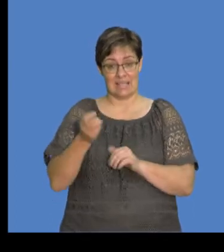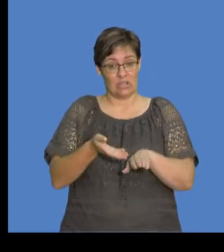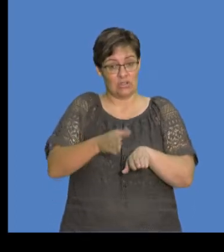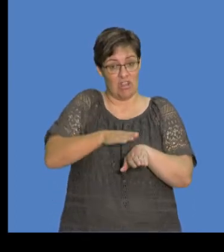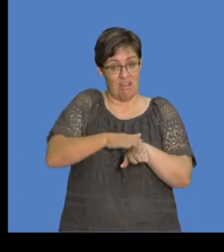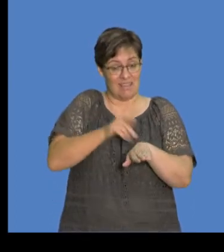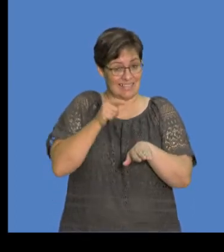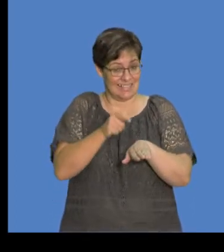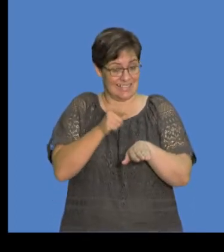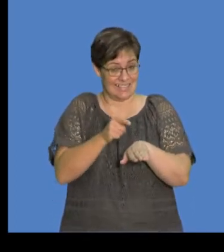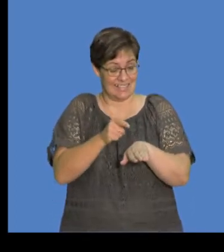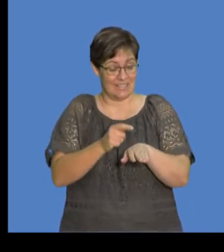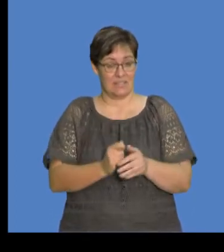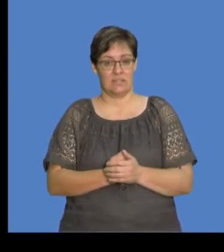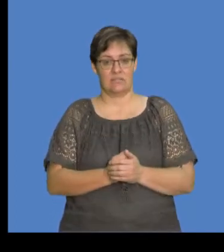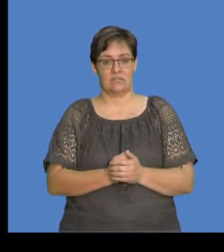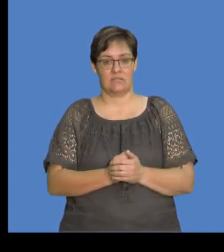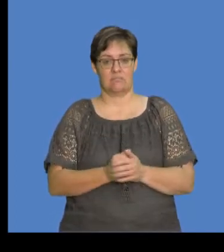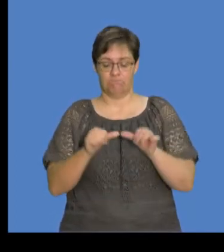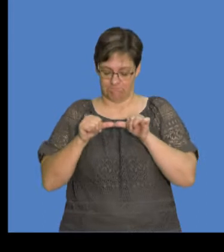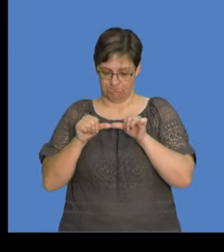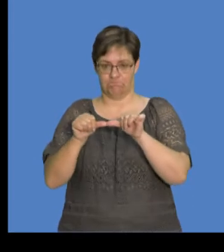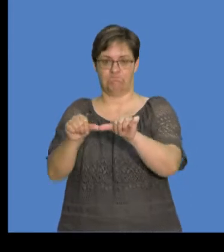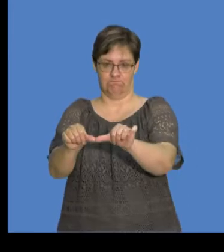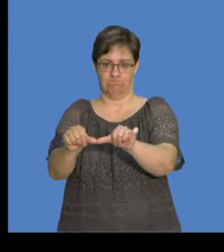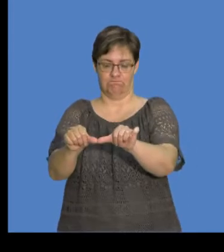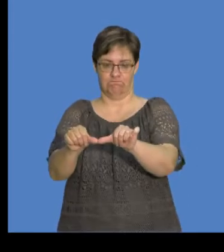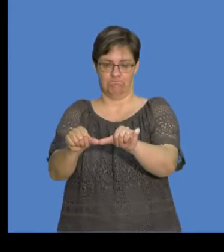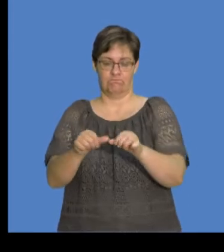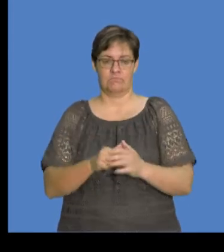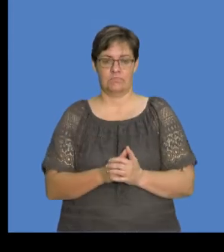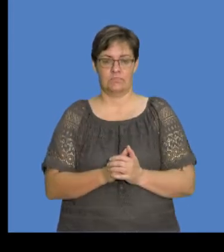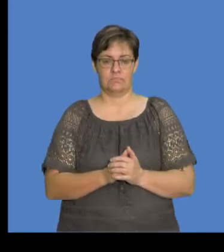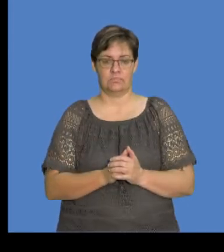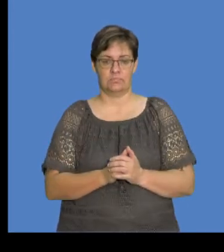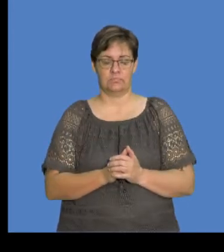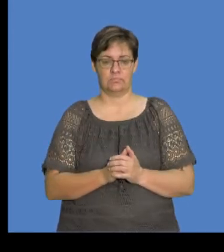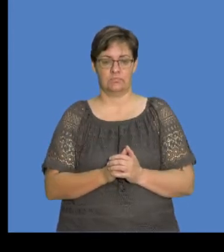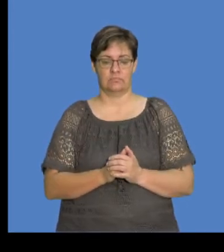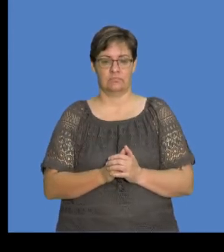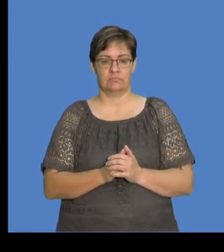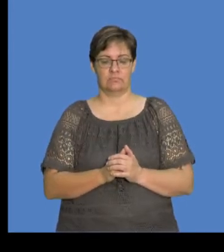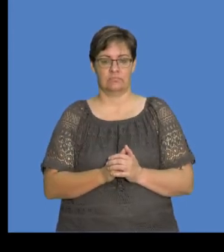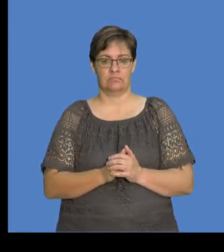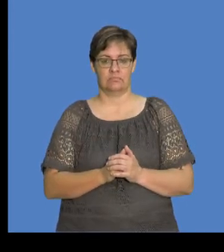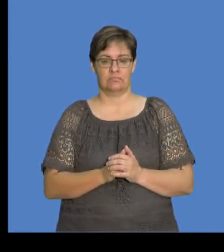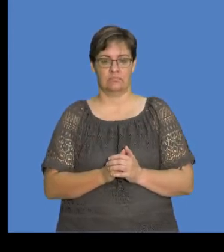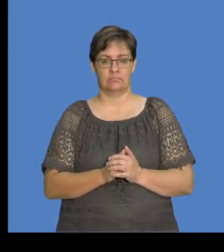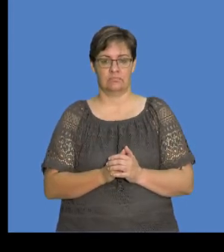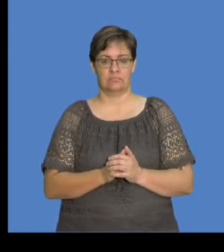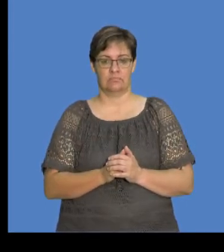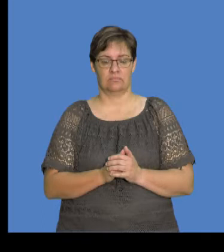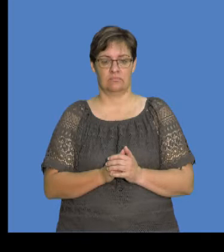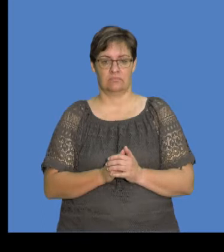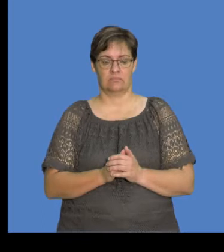the net charge remains constant, okay? So the net charge or the total charge